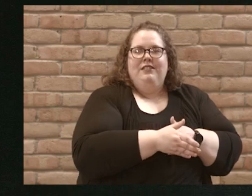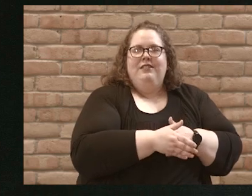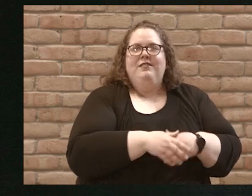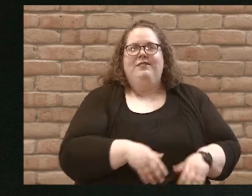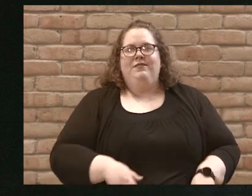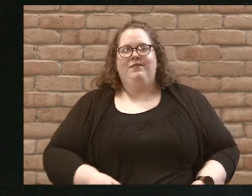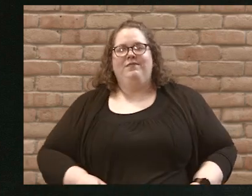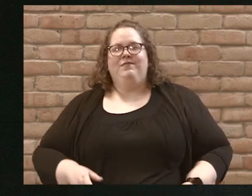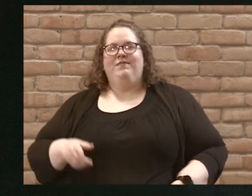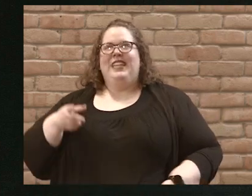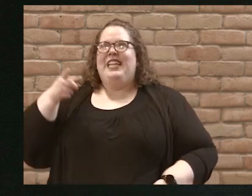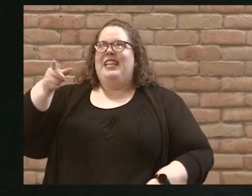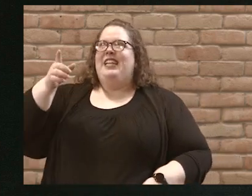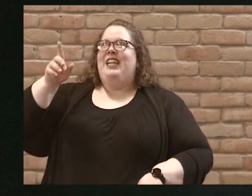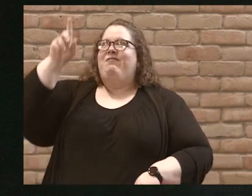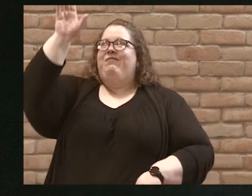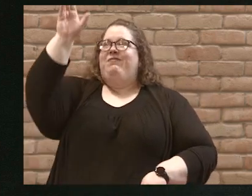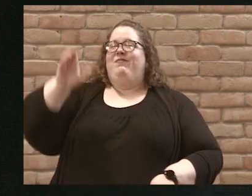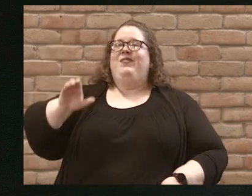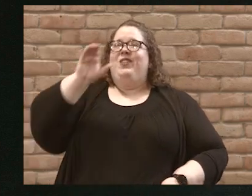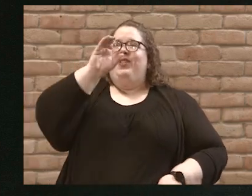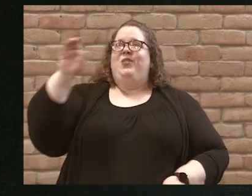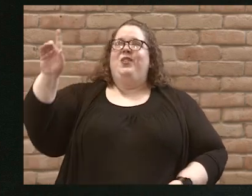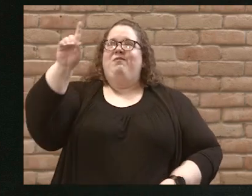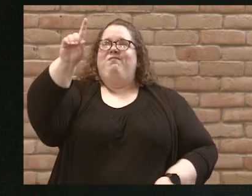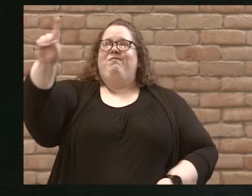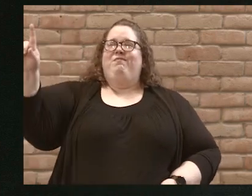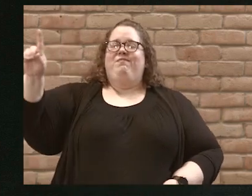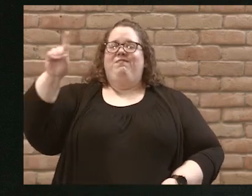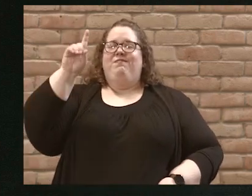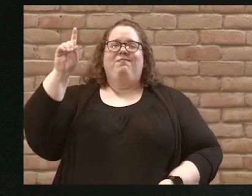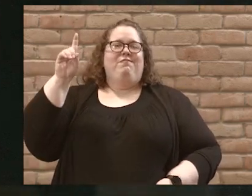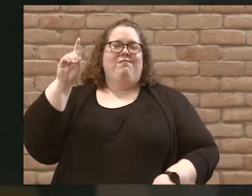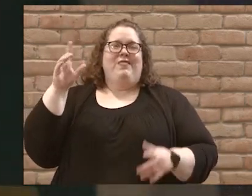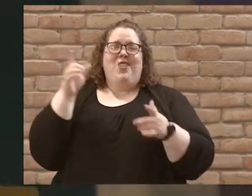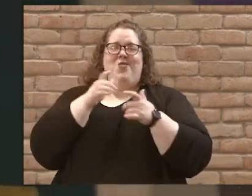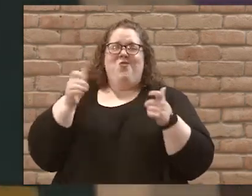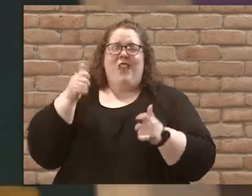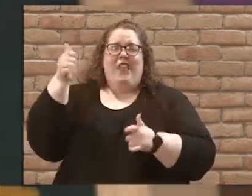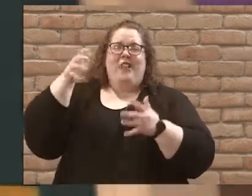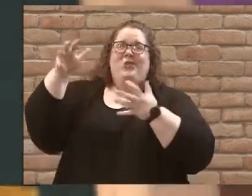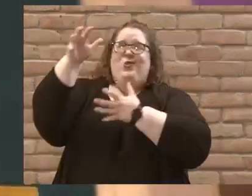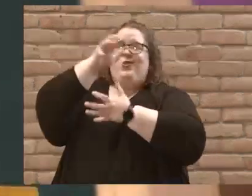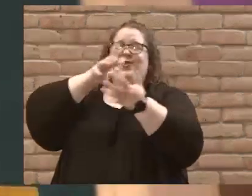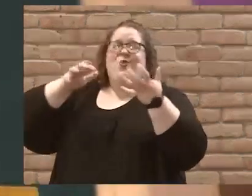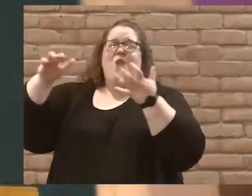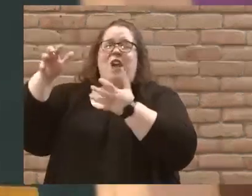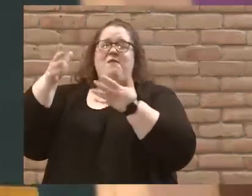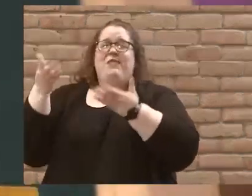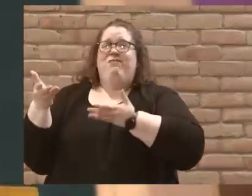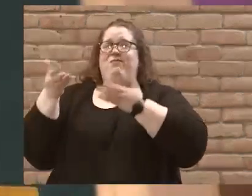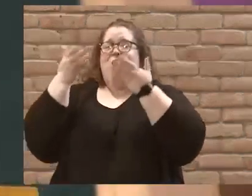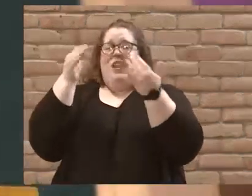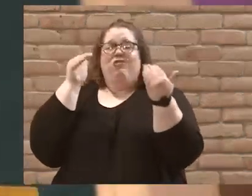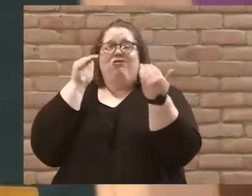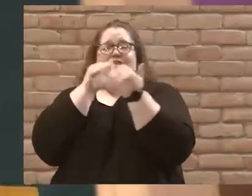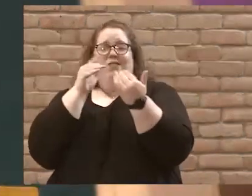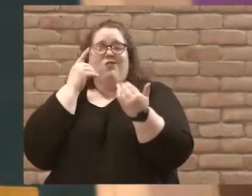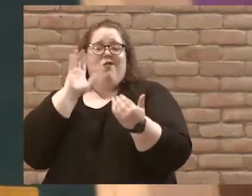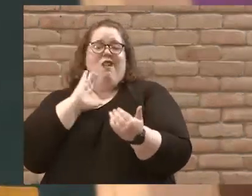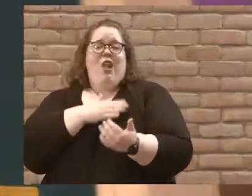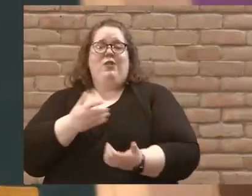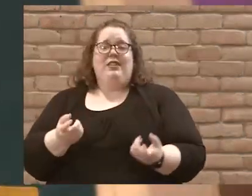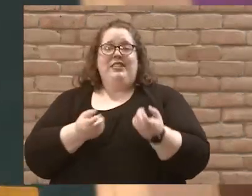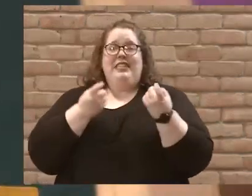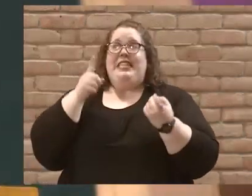he steps into the greatest storm of all as he brings justice for our sin. As Jesus goes to the cross, he actually becomes sin